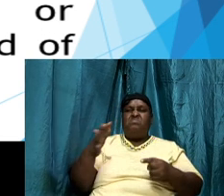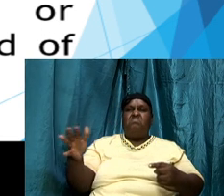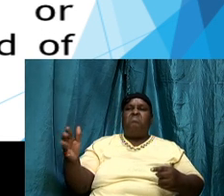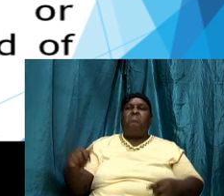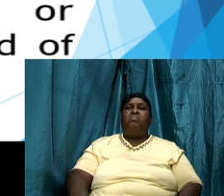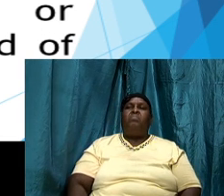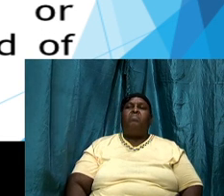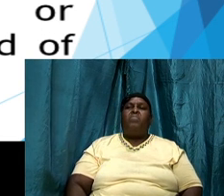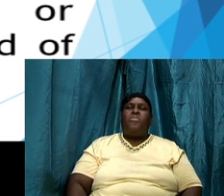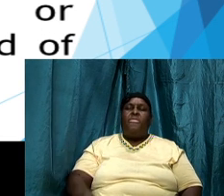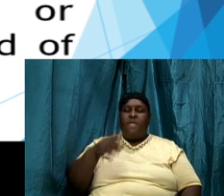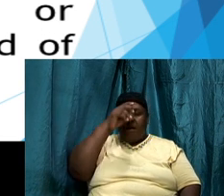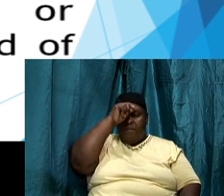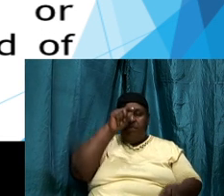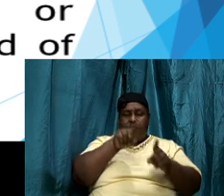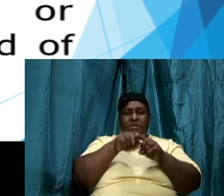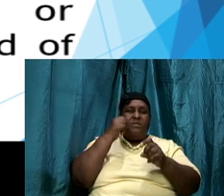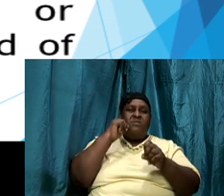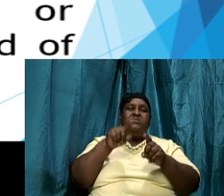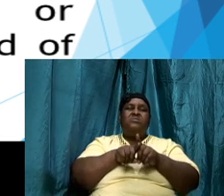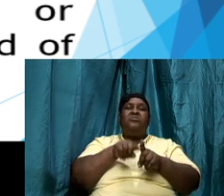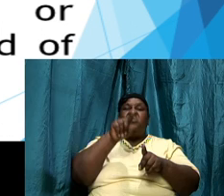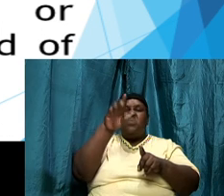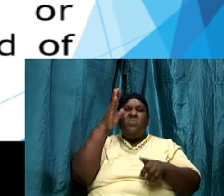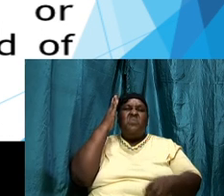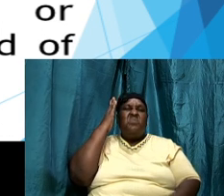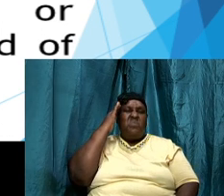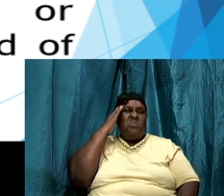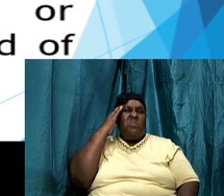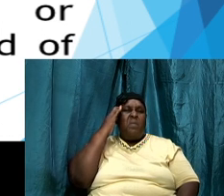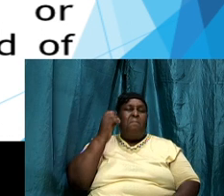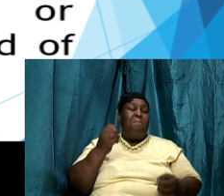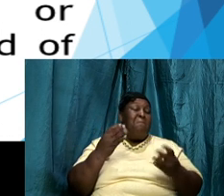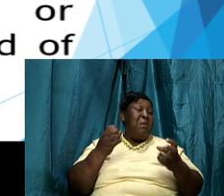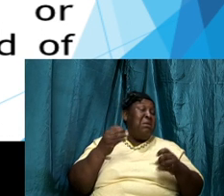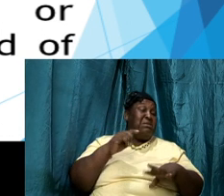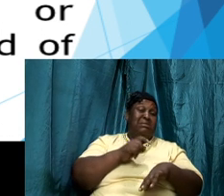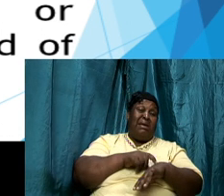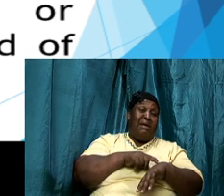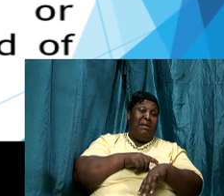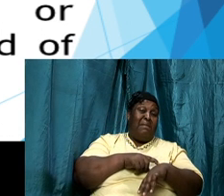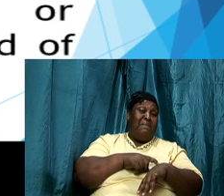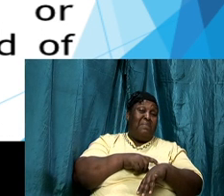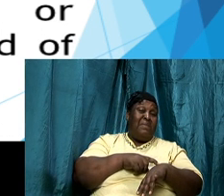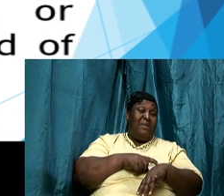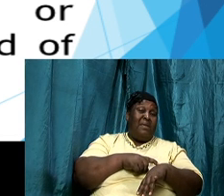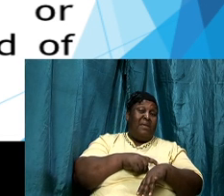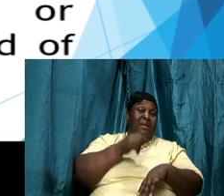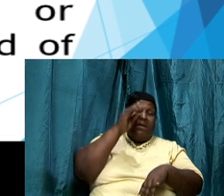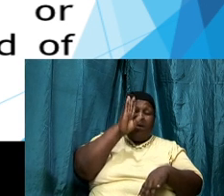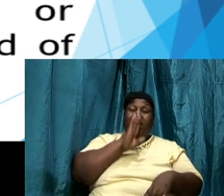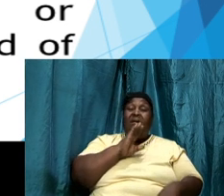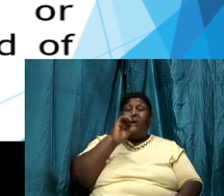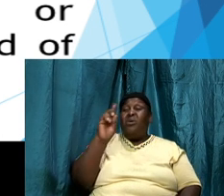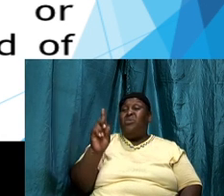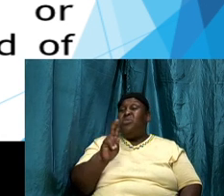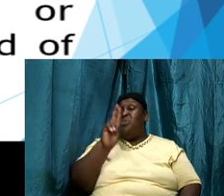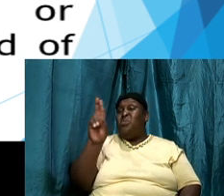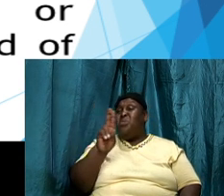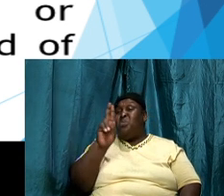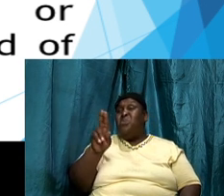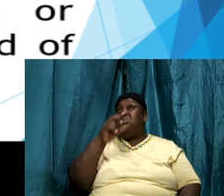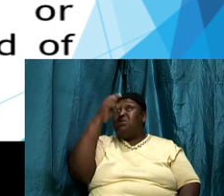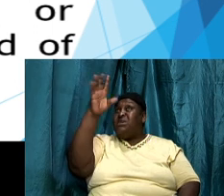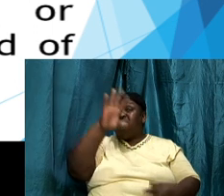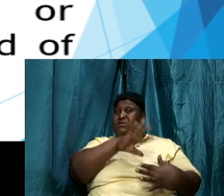sisters did you know that many times God would use his spirit